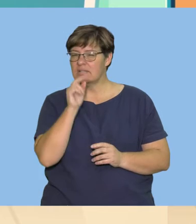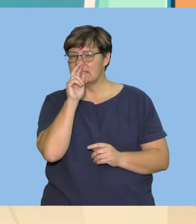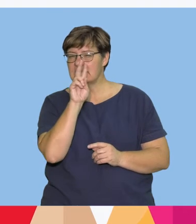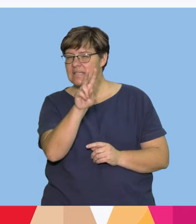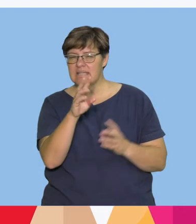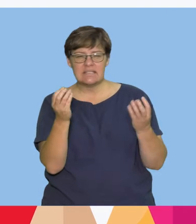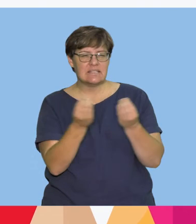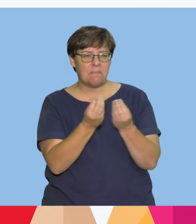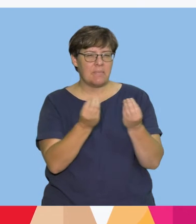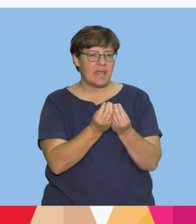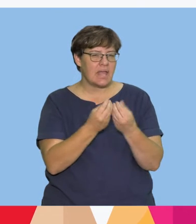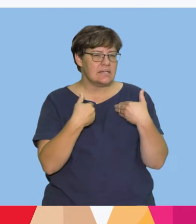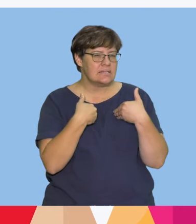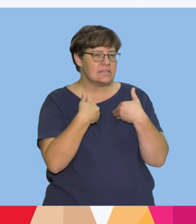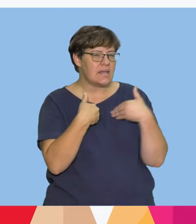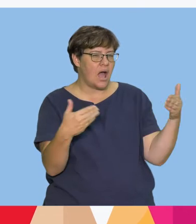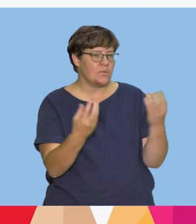starts with the letter T?